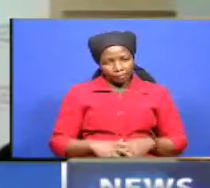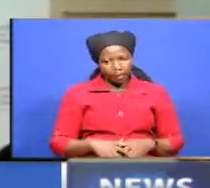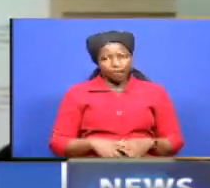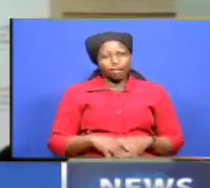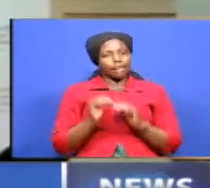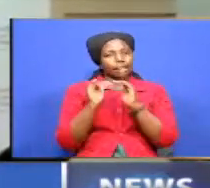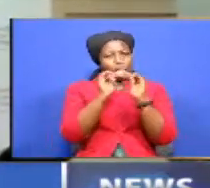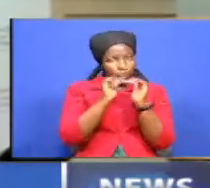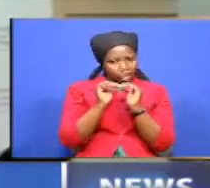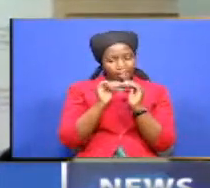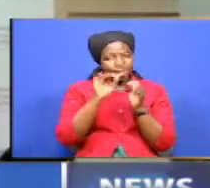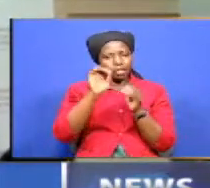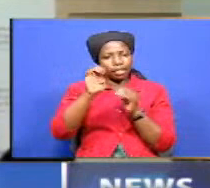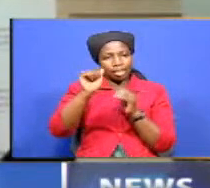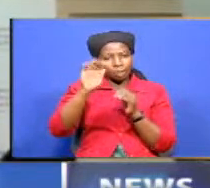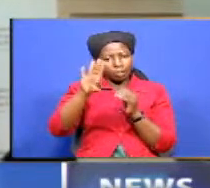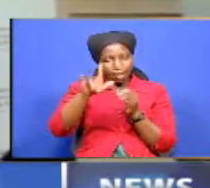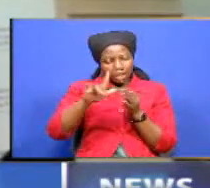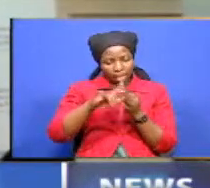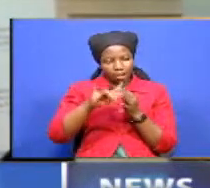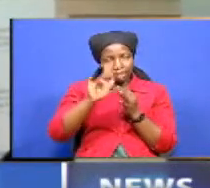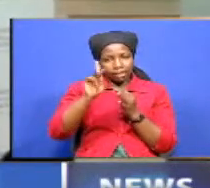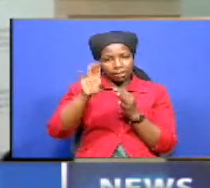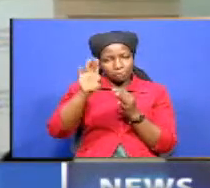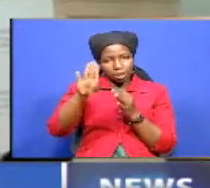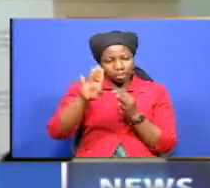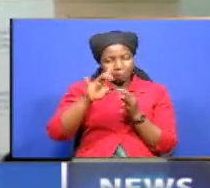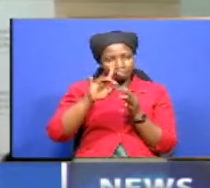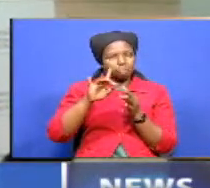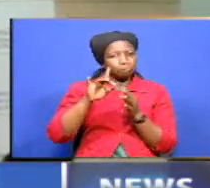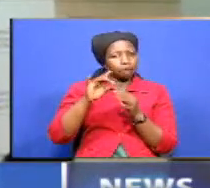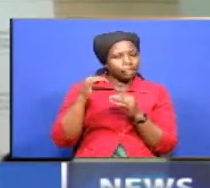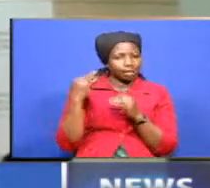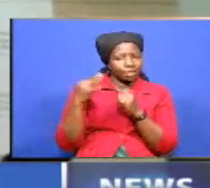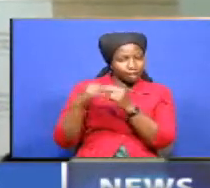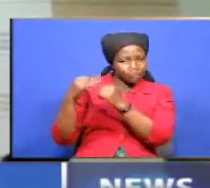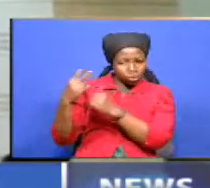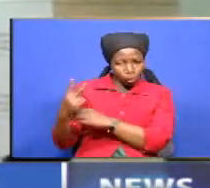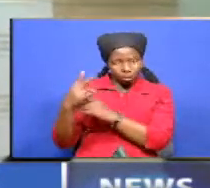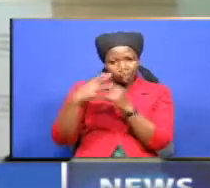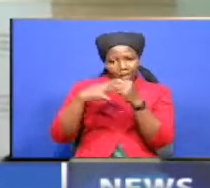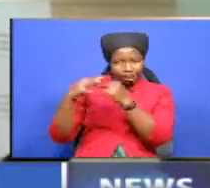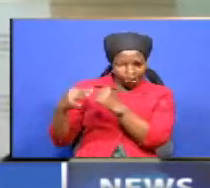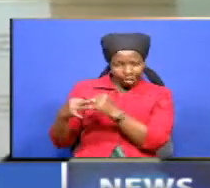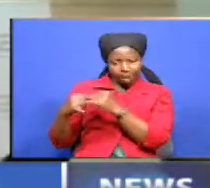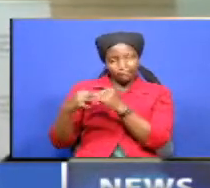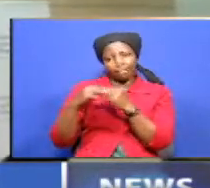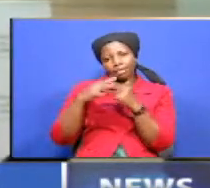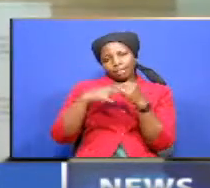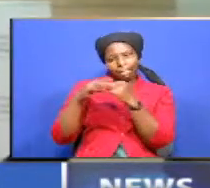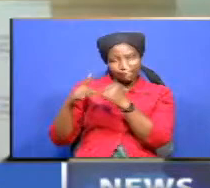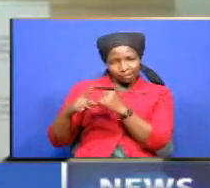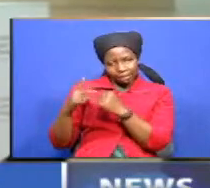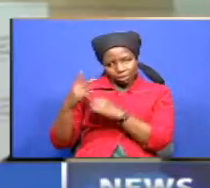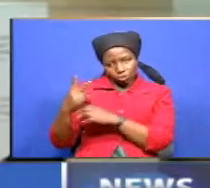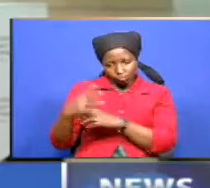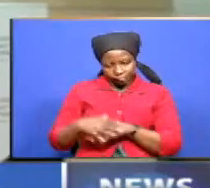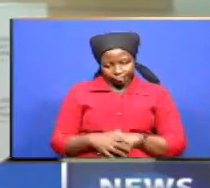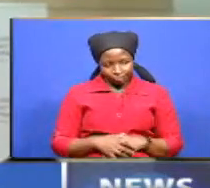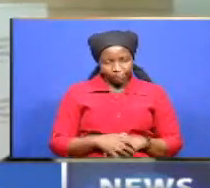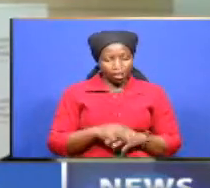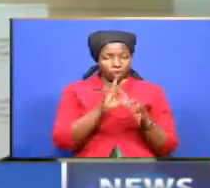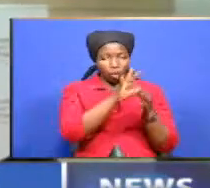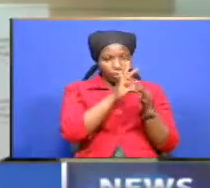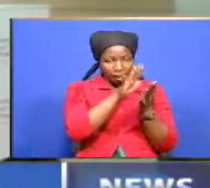holdings eabl and kcb group ranked 82nd 98th and 92nd respectively cooperated